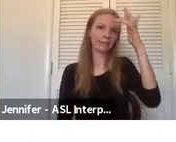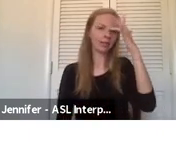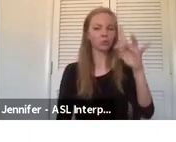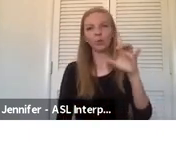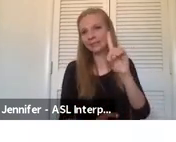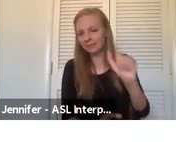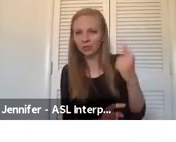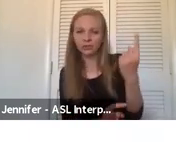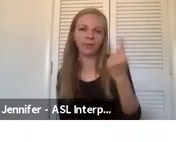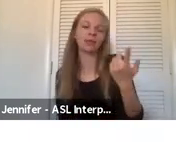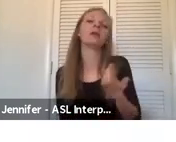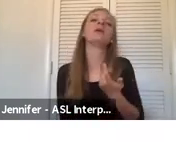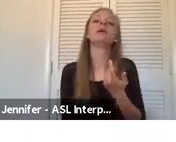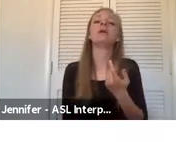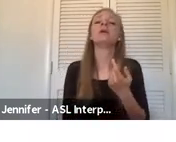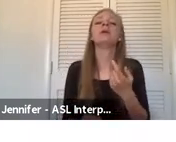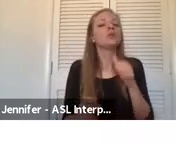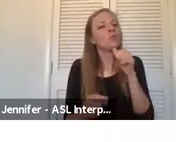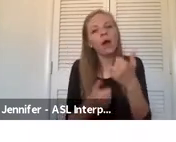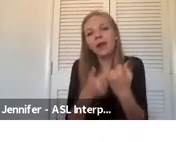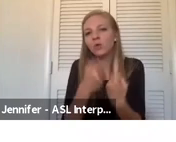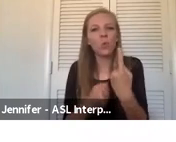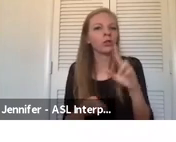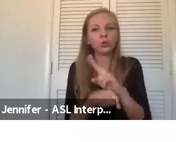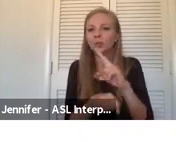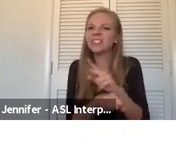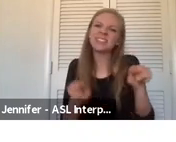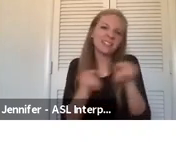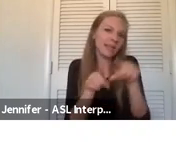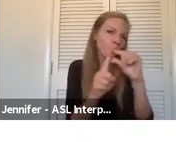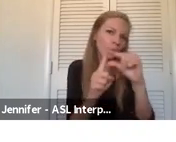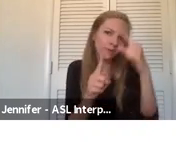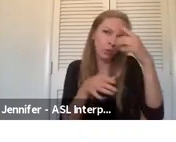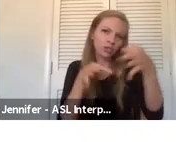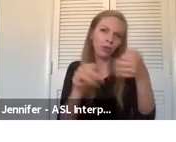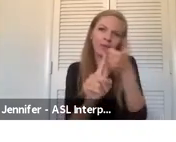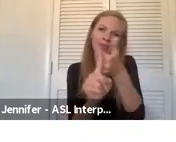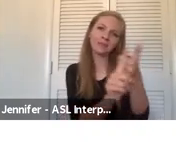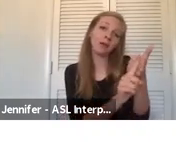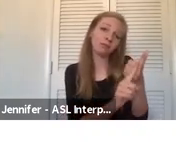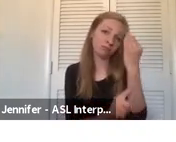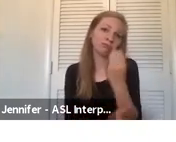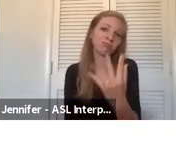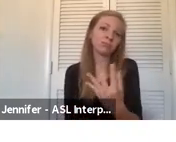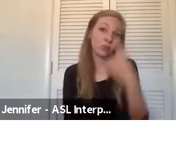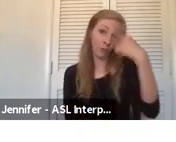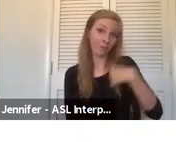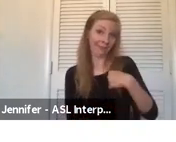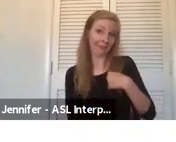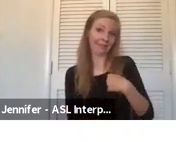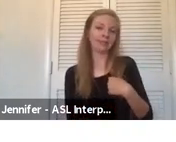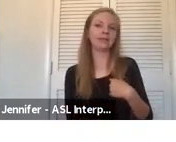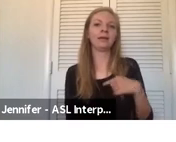back to this is a safe space. Not everybody uses the same words to describe themselves. So like for me, as